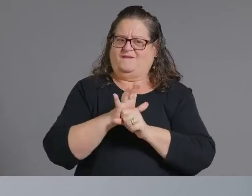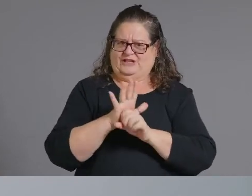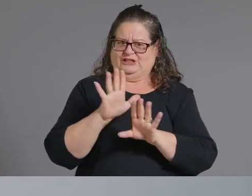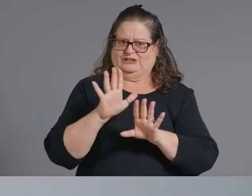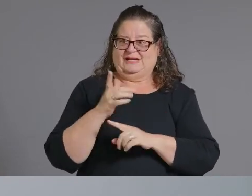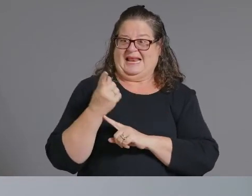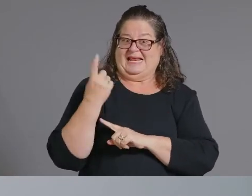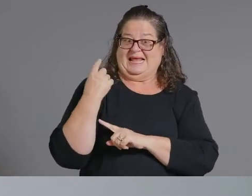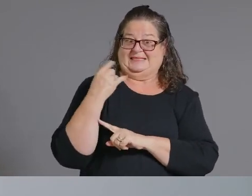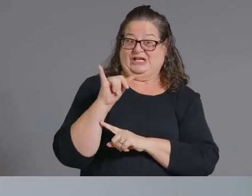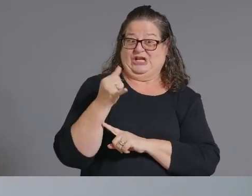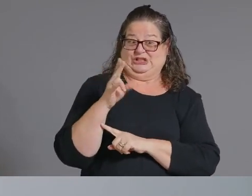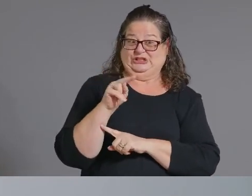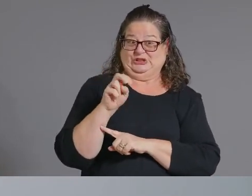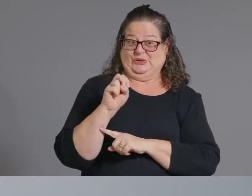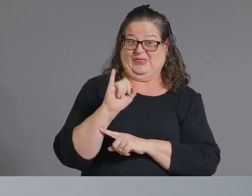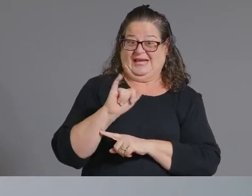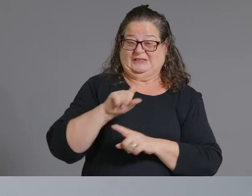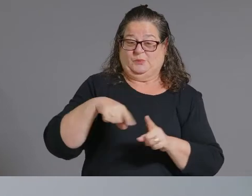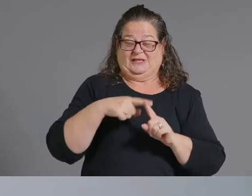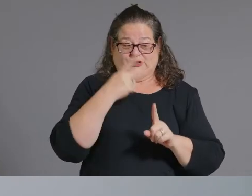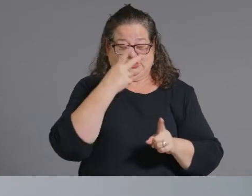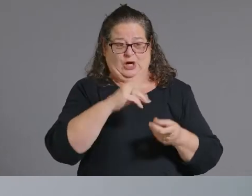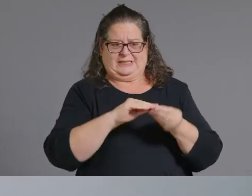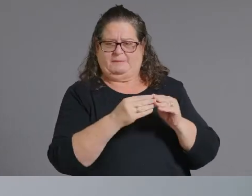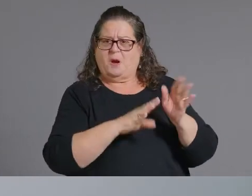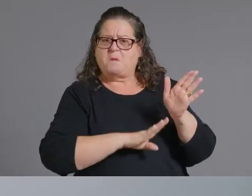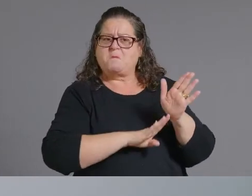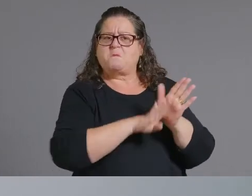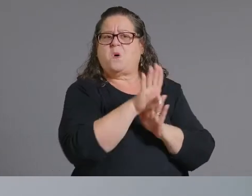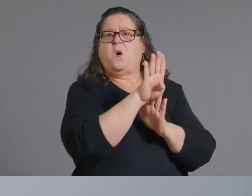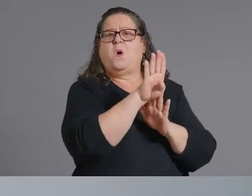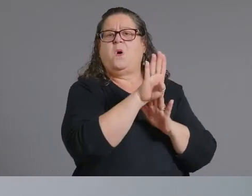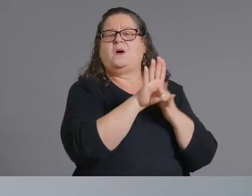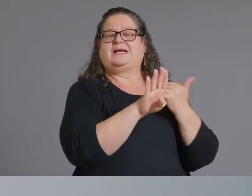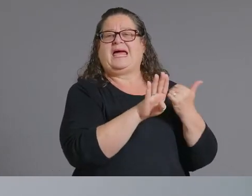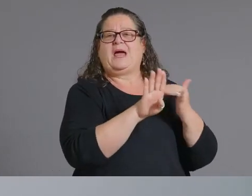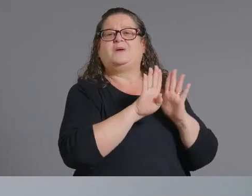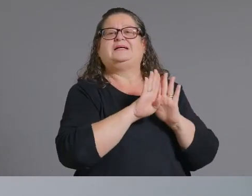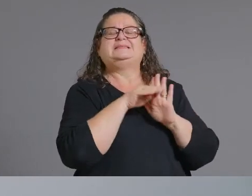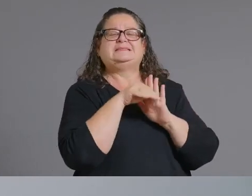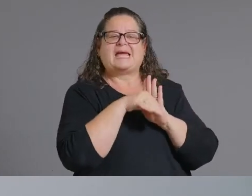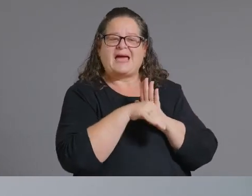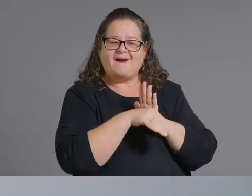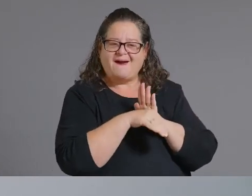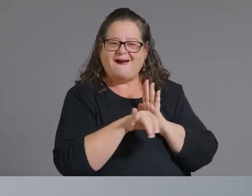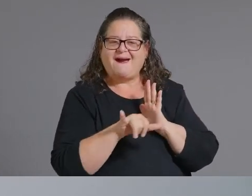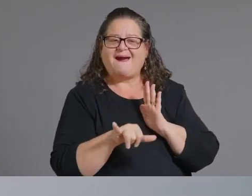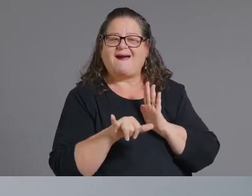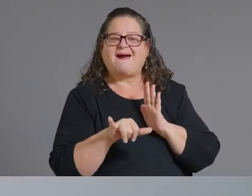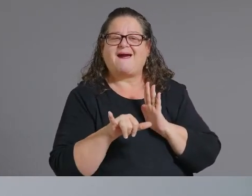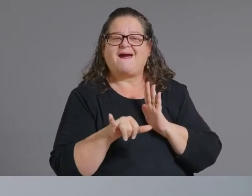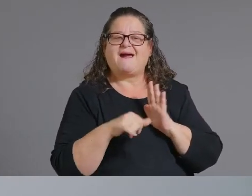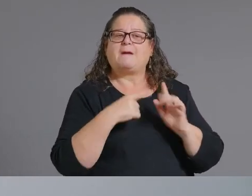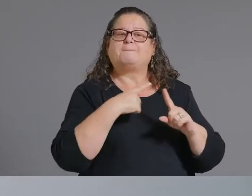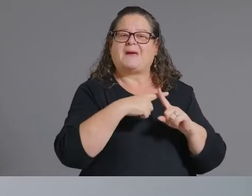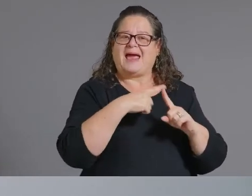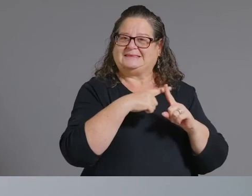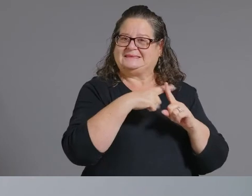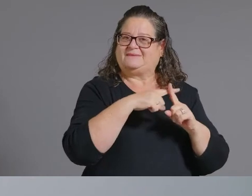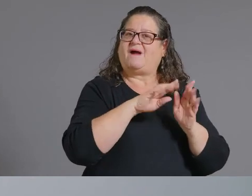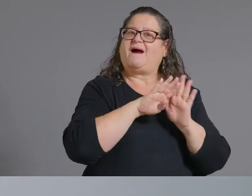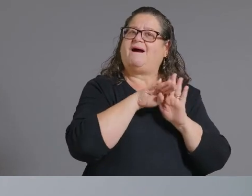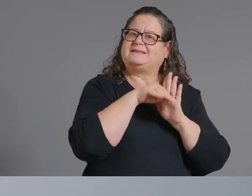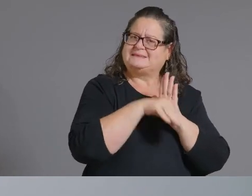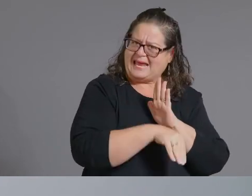in in cases um but right now we're seeing a you know a decrease in cases we've seen a decrease in positivity but you know when you look at the data one